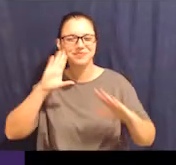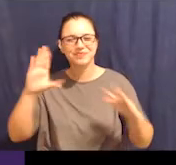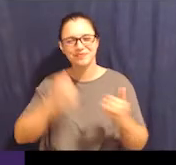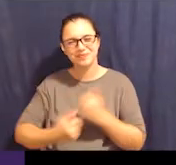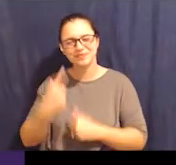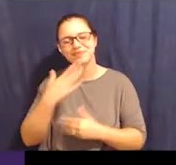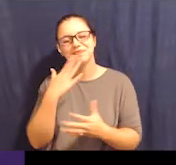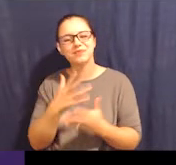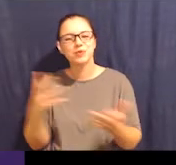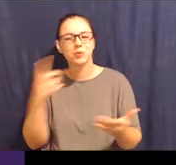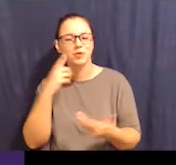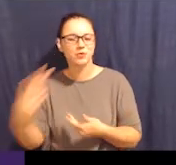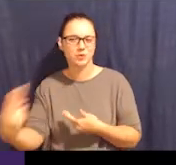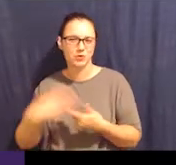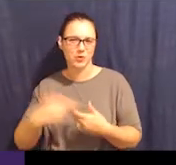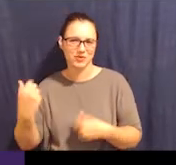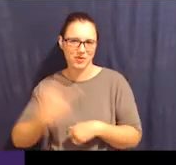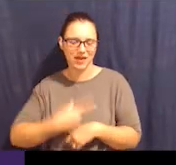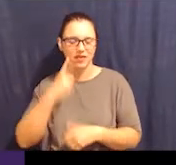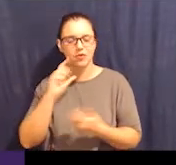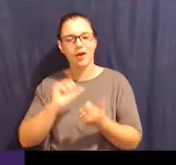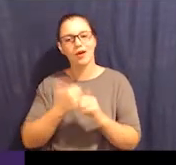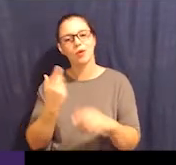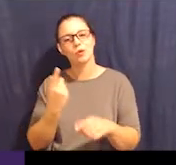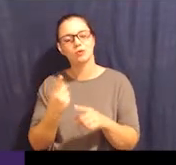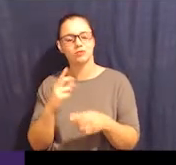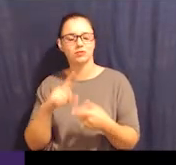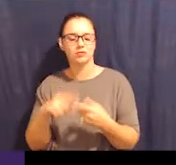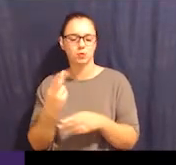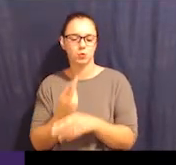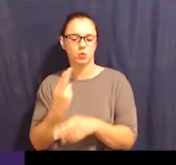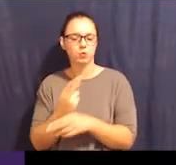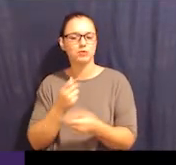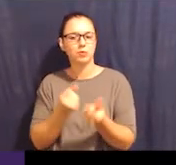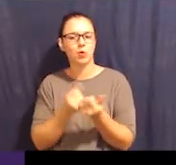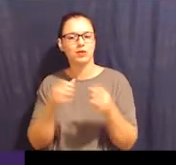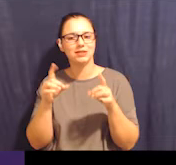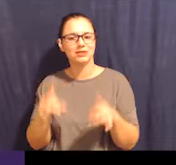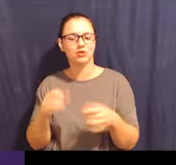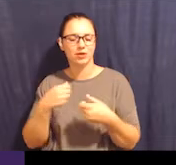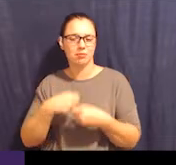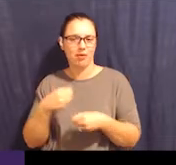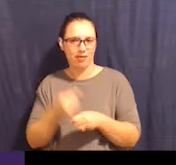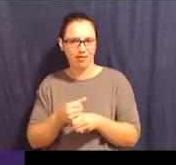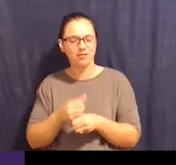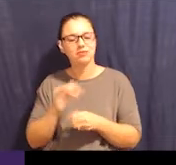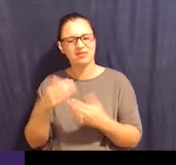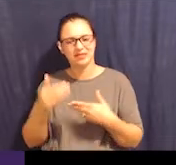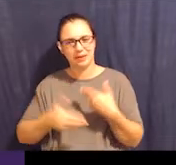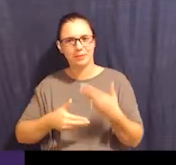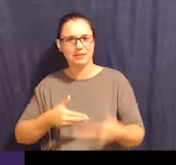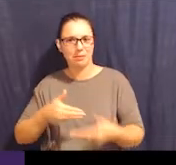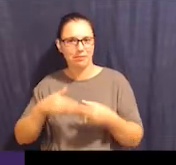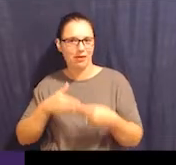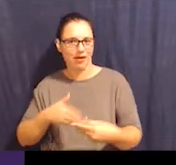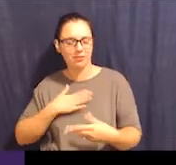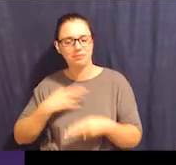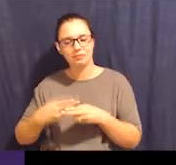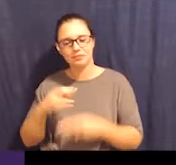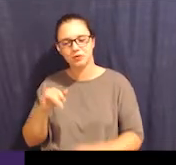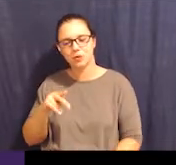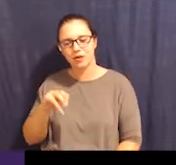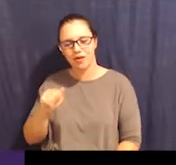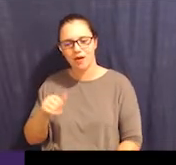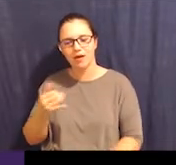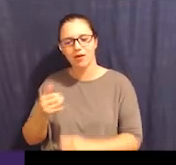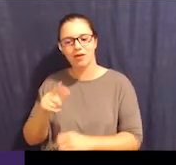Hi, everyone. Thank you so much for joining us for How to Use Supported Decision-Making, a Step-by-Step Guide. My name is